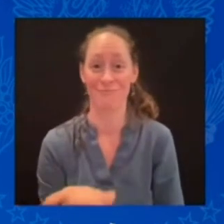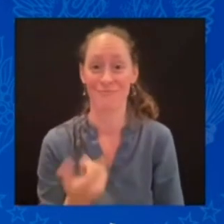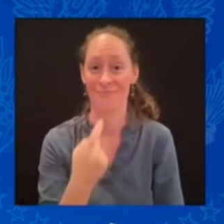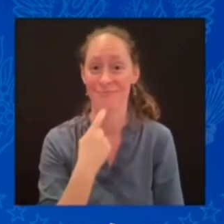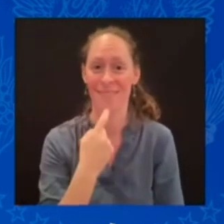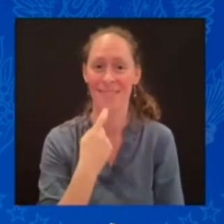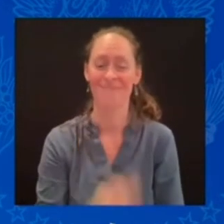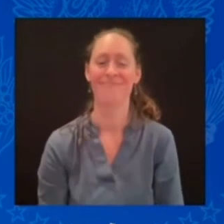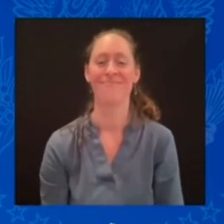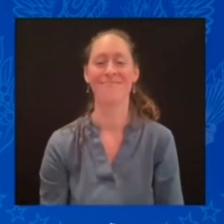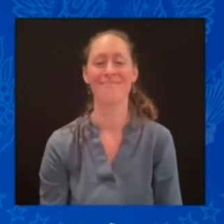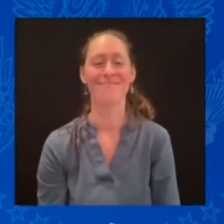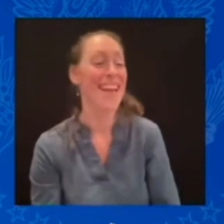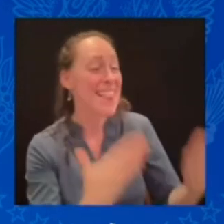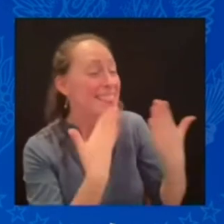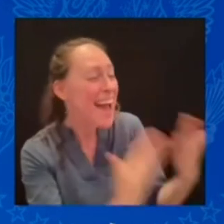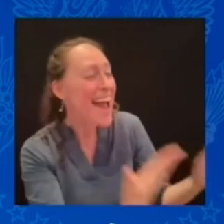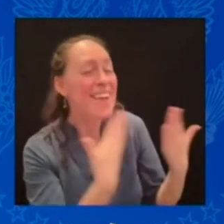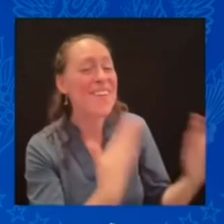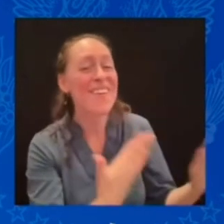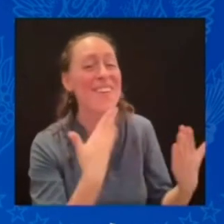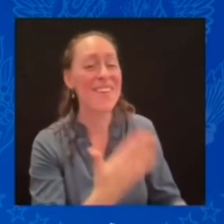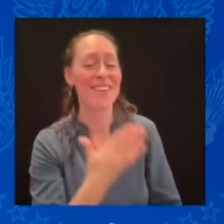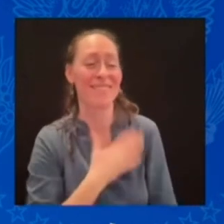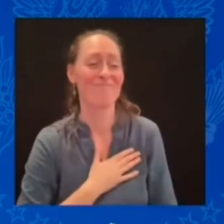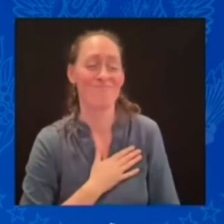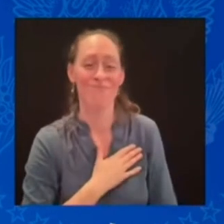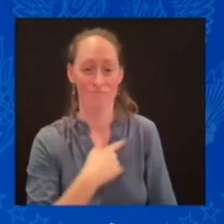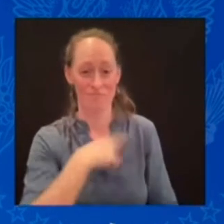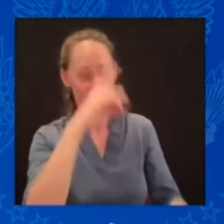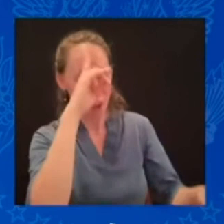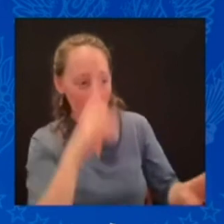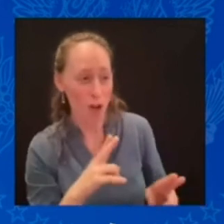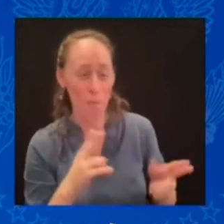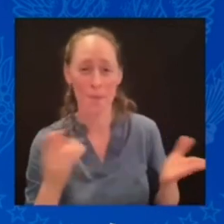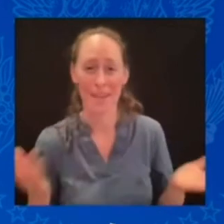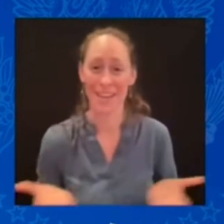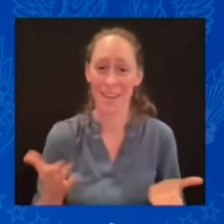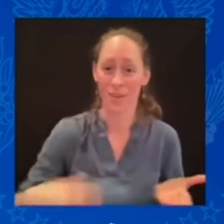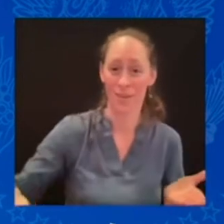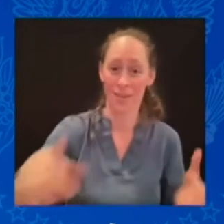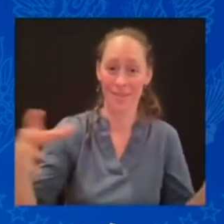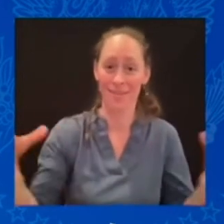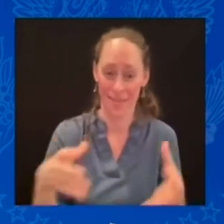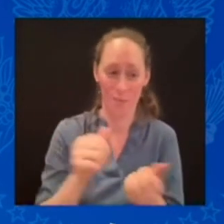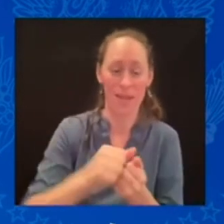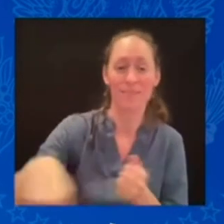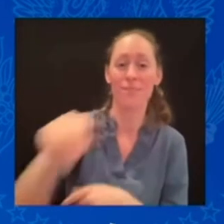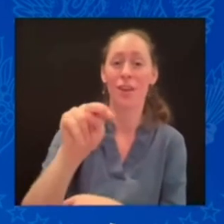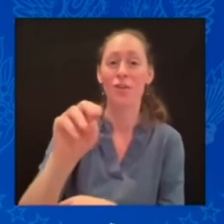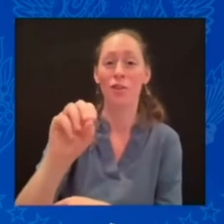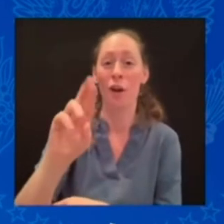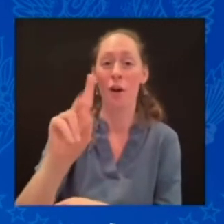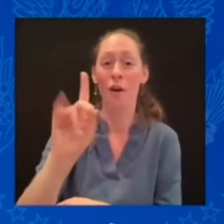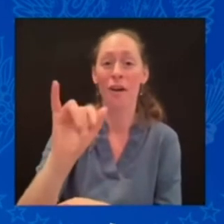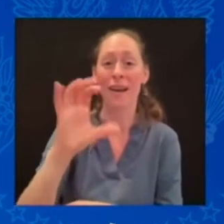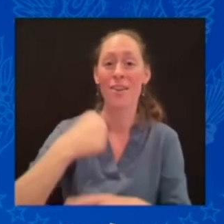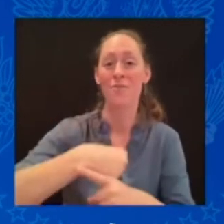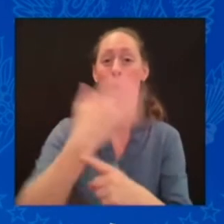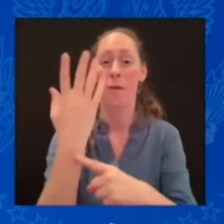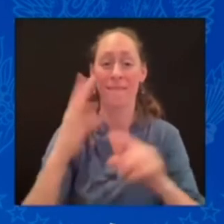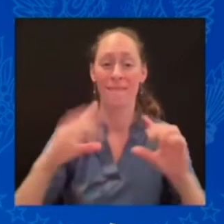to be with you and our other Nordic friends. We just finished, I would suggest, a very productive